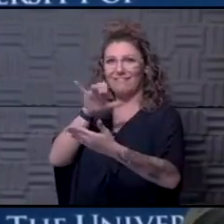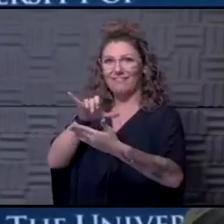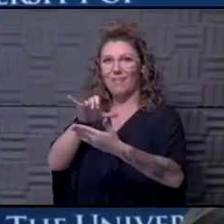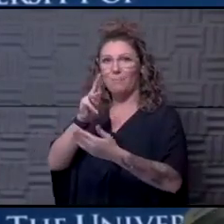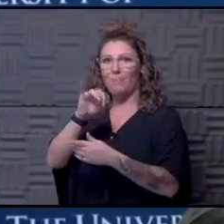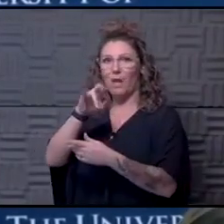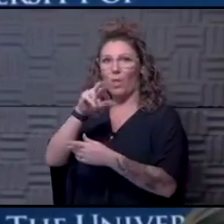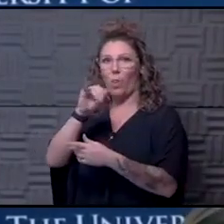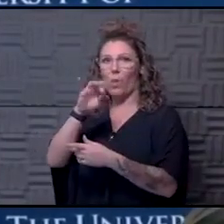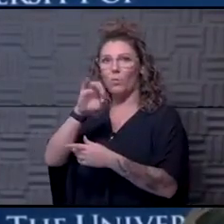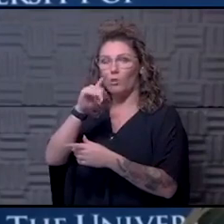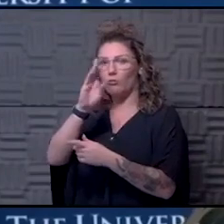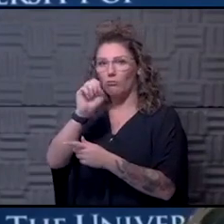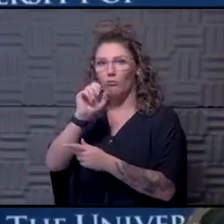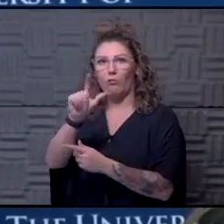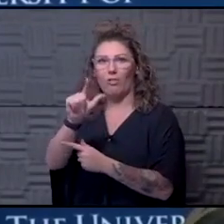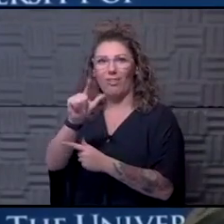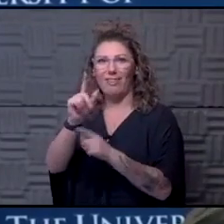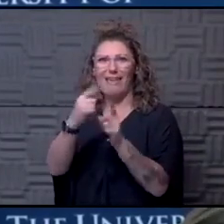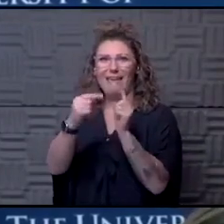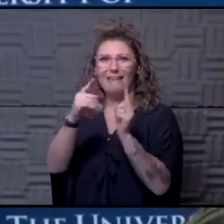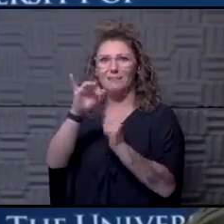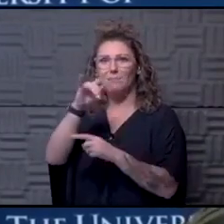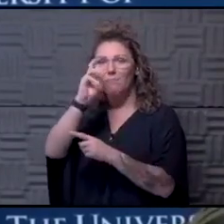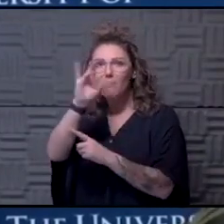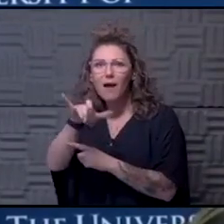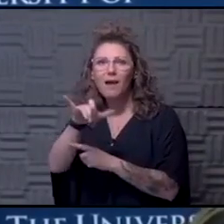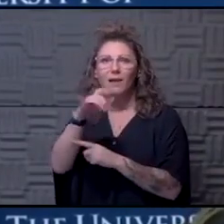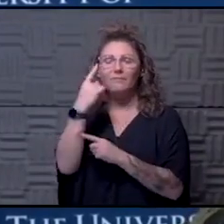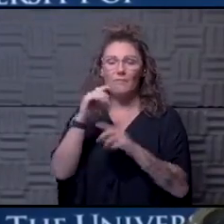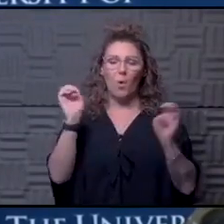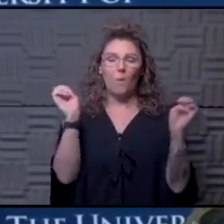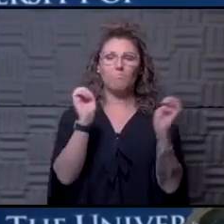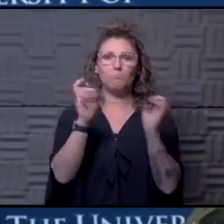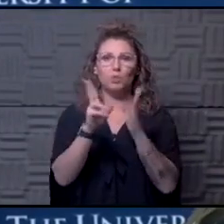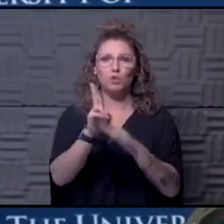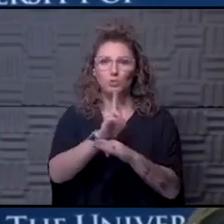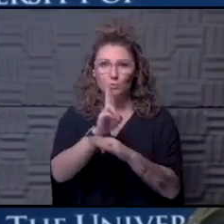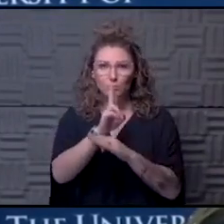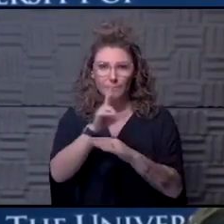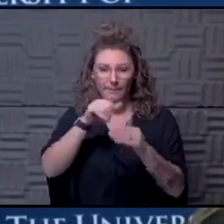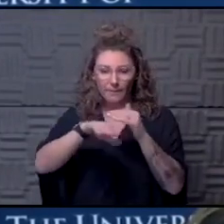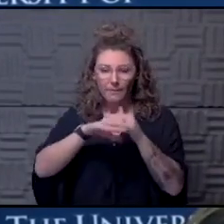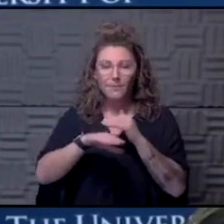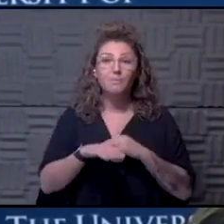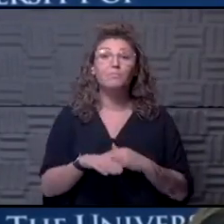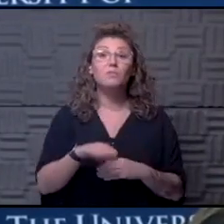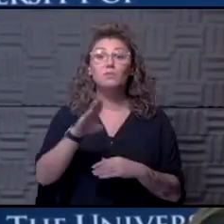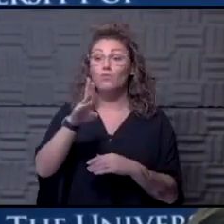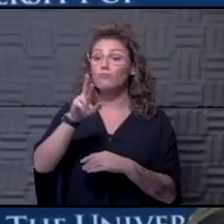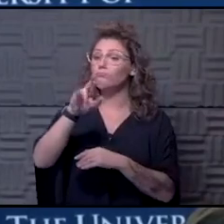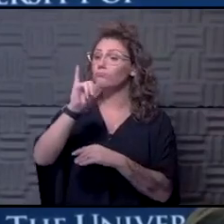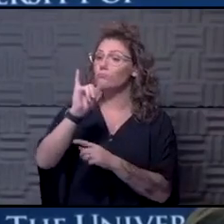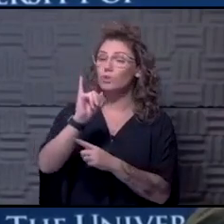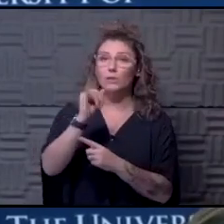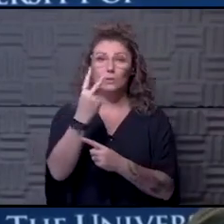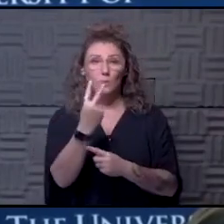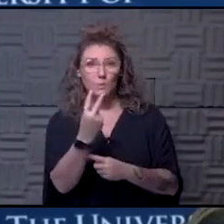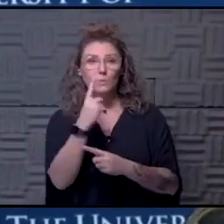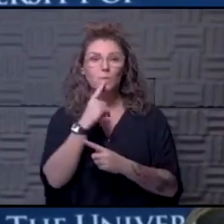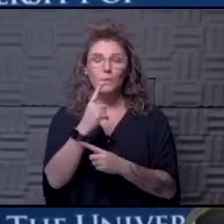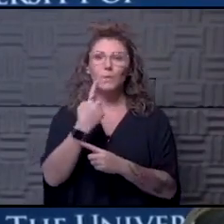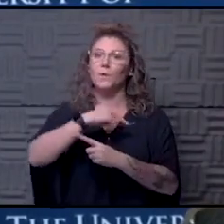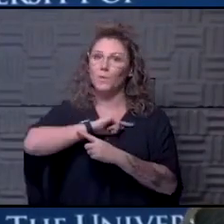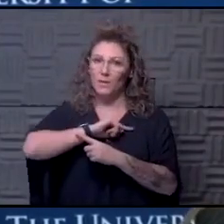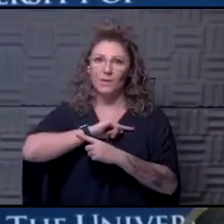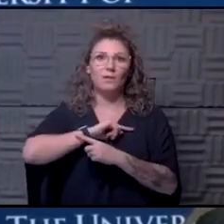to help it get emergency use access. And so this BR2 trial that we are definitely currently